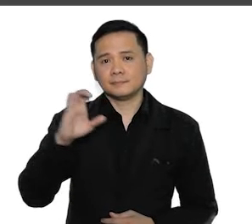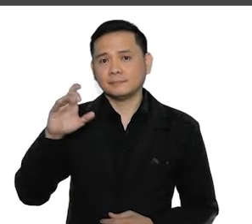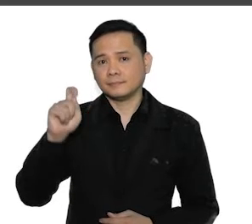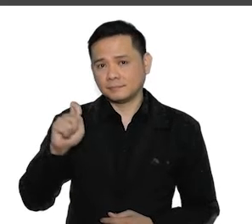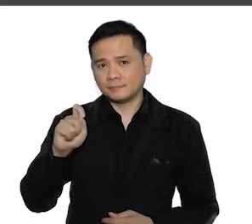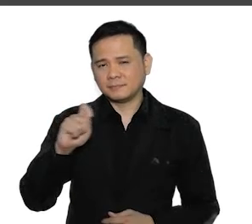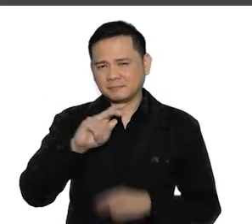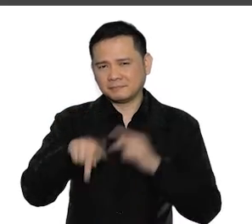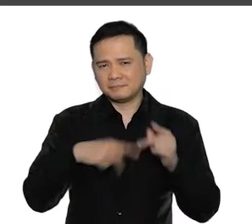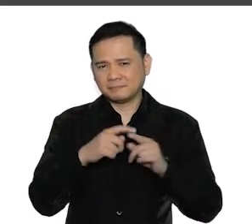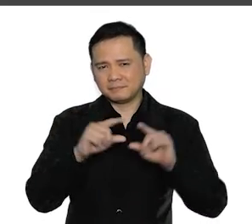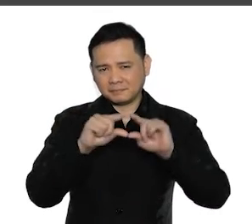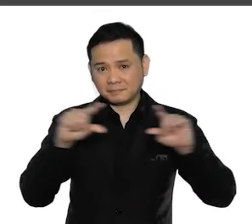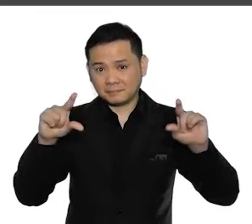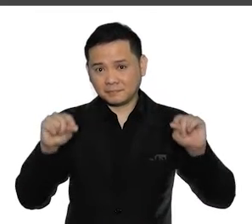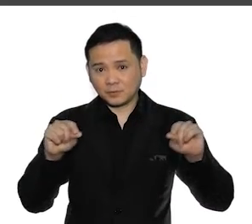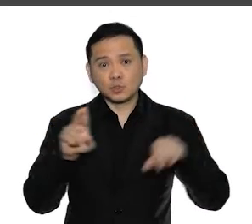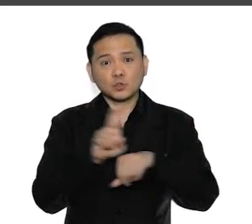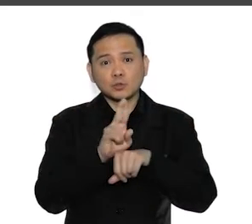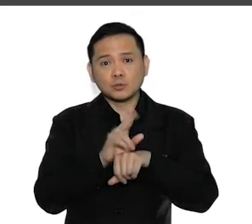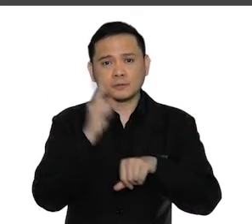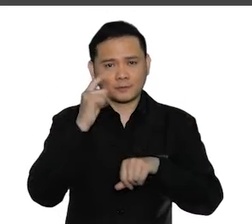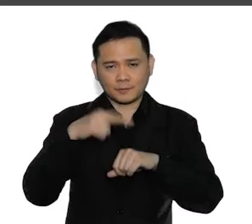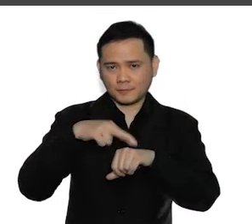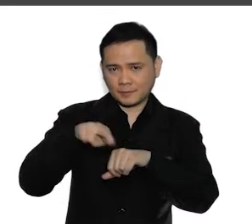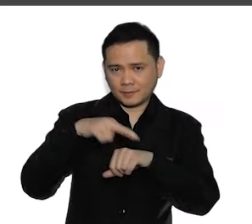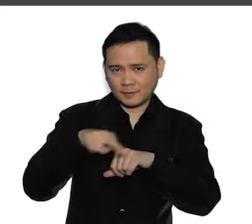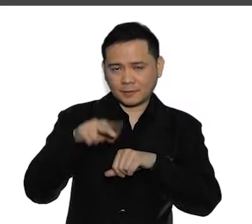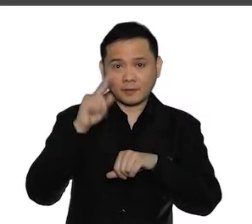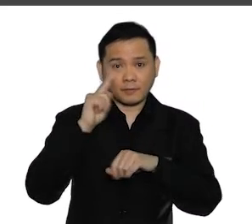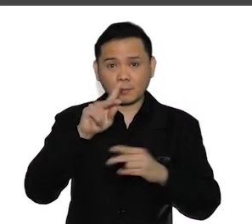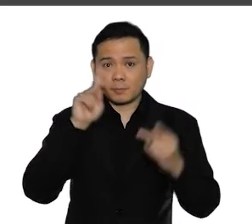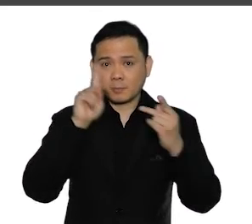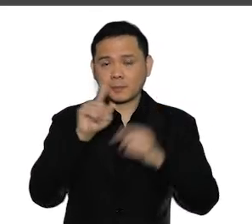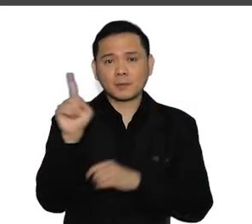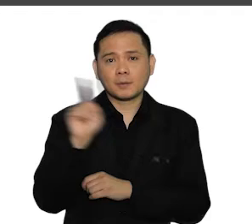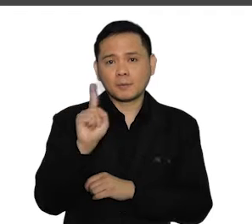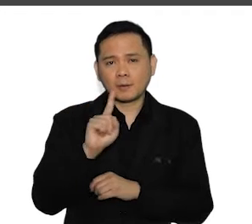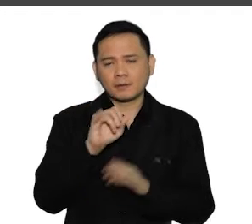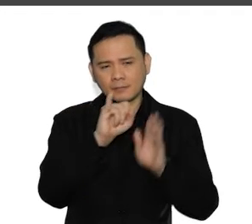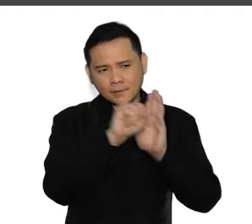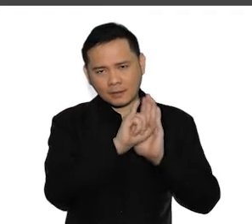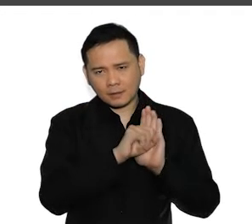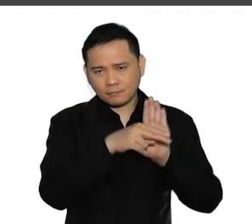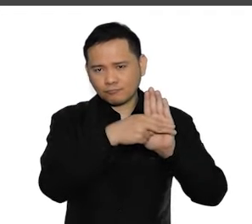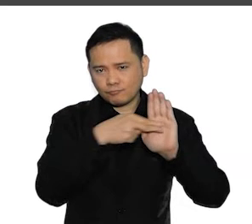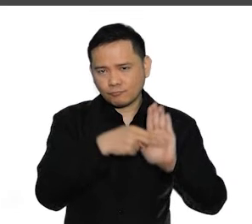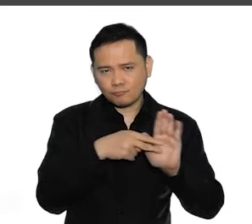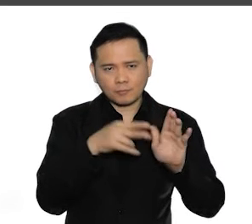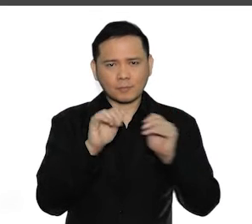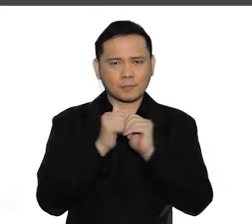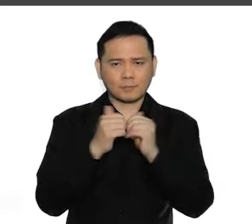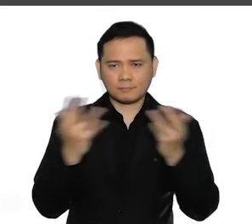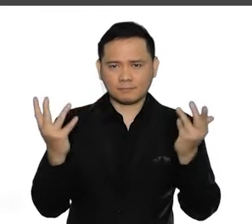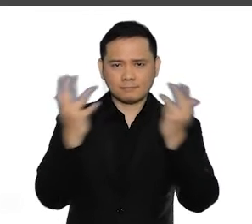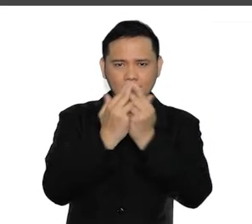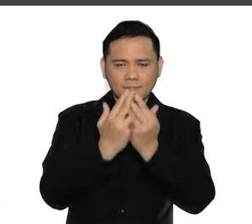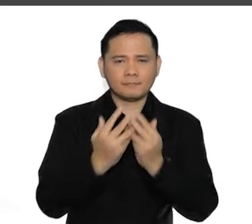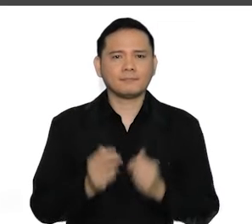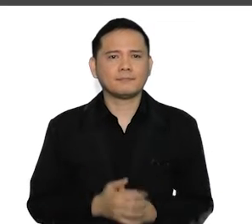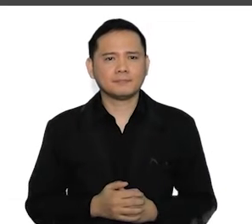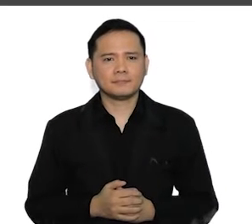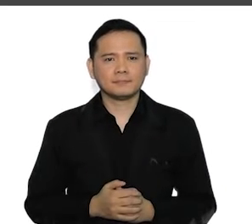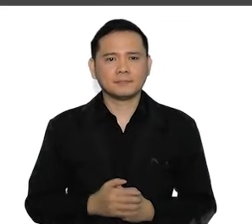typologies comprise of alphanumeric characters to characterize your PPA as 1. Adaptation or